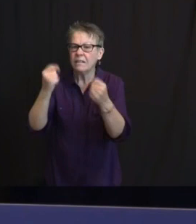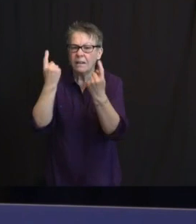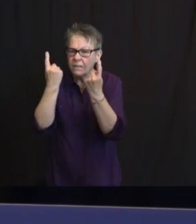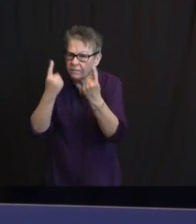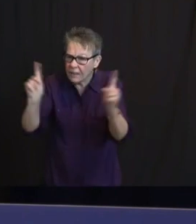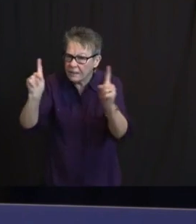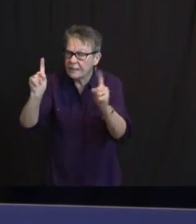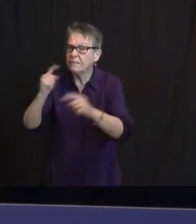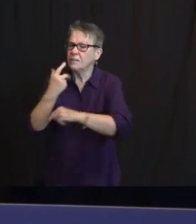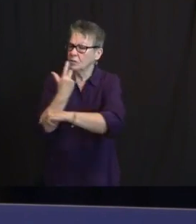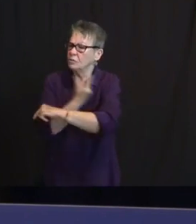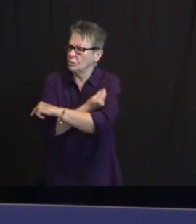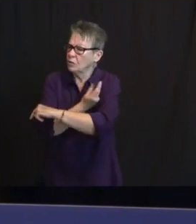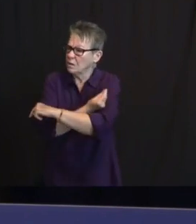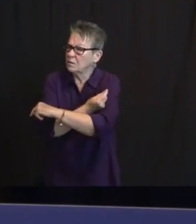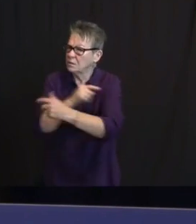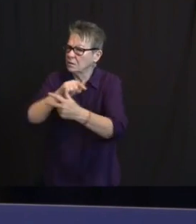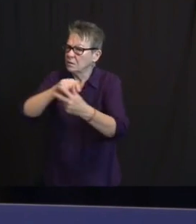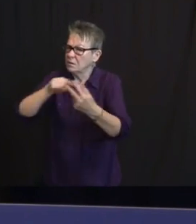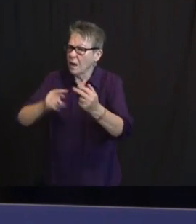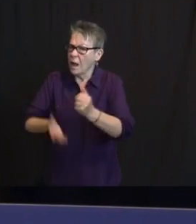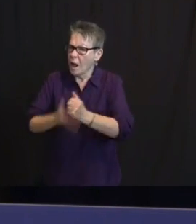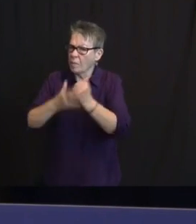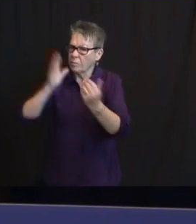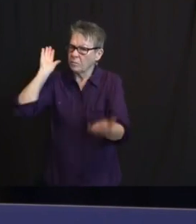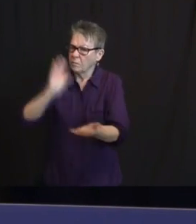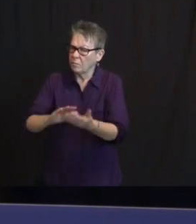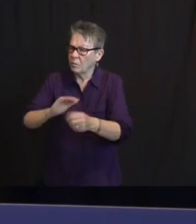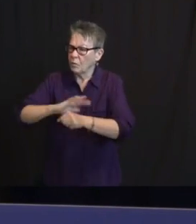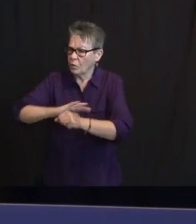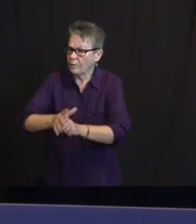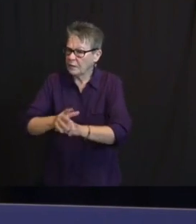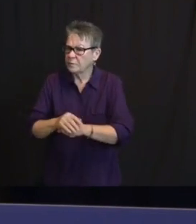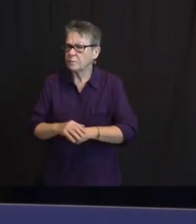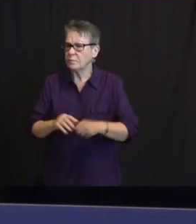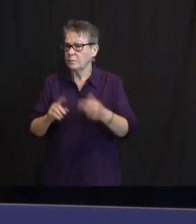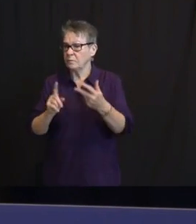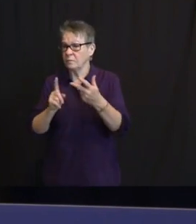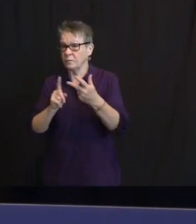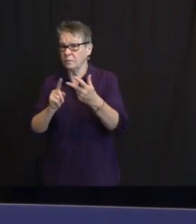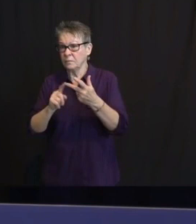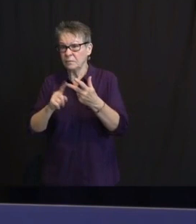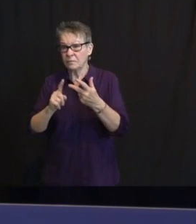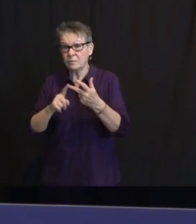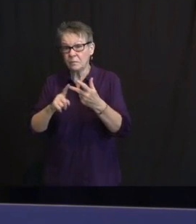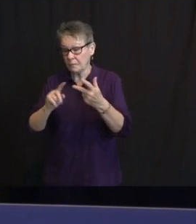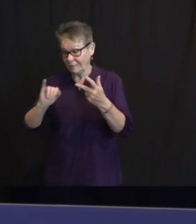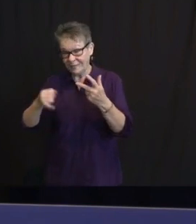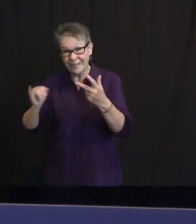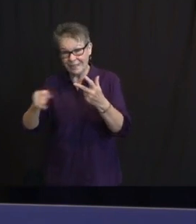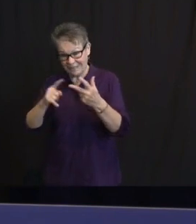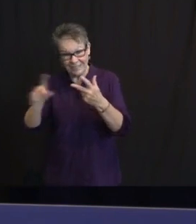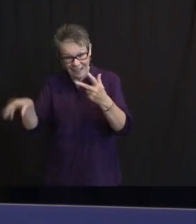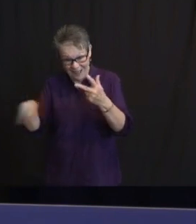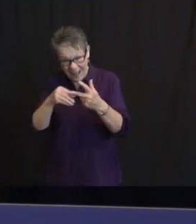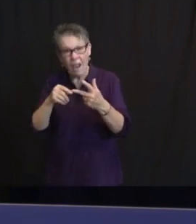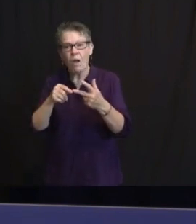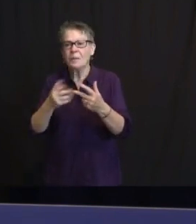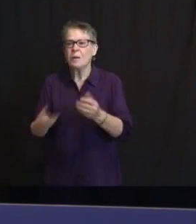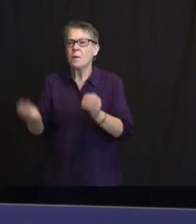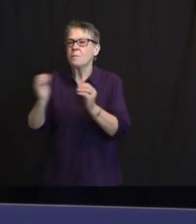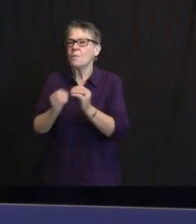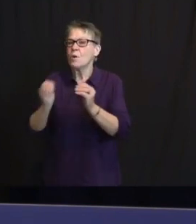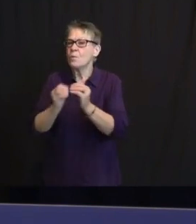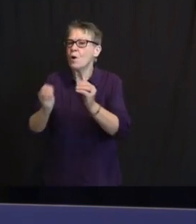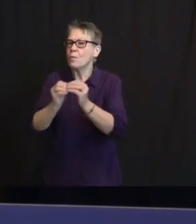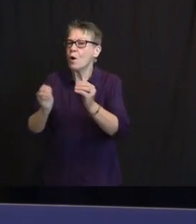-19. ADDING THIS VACCINE TO OUR TWO BOX MEANS MORE PEOPLE CAN GET VACCINATED, WHICH INCREASES THE OVERALL POPULATION